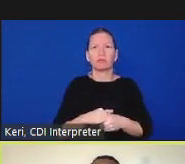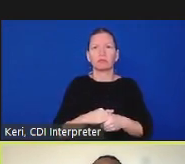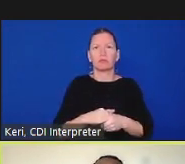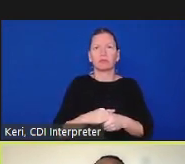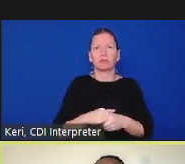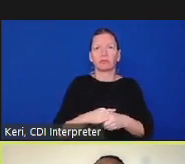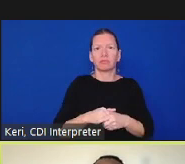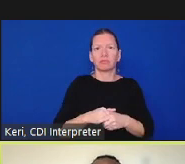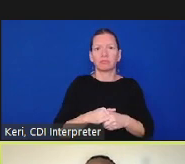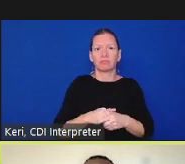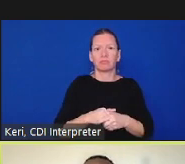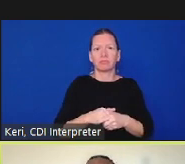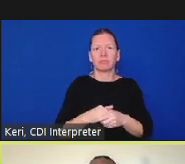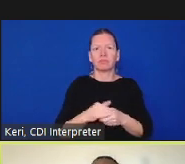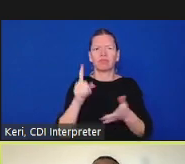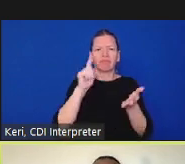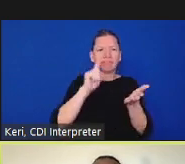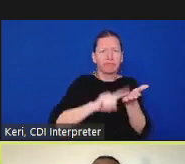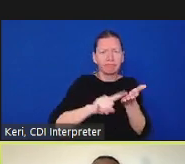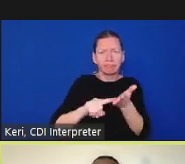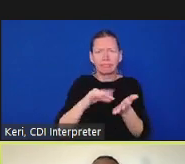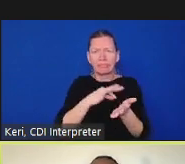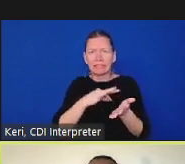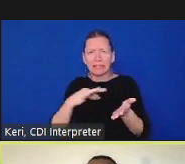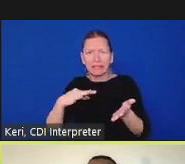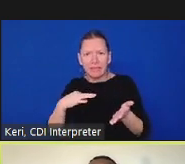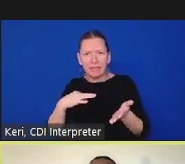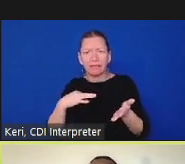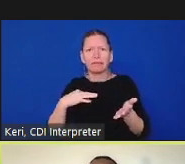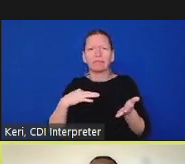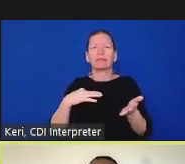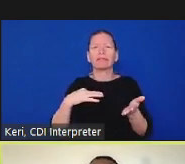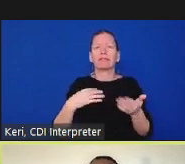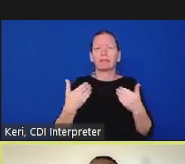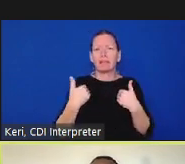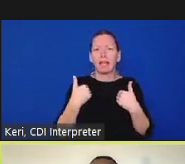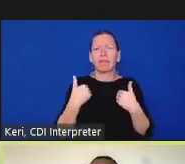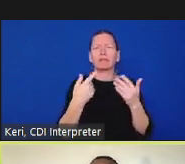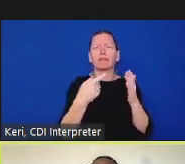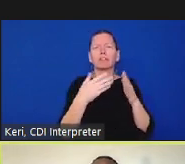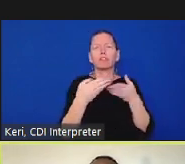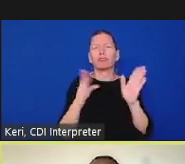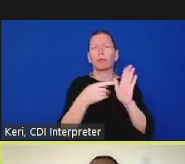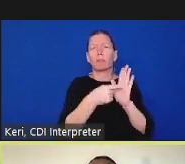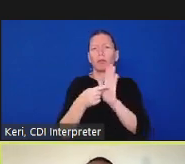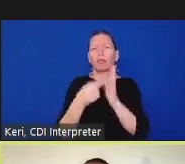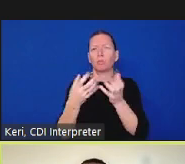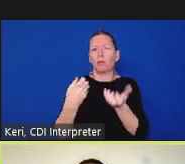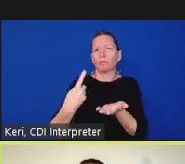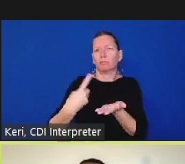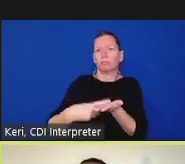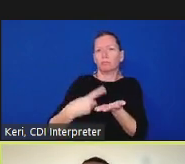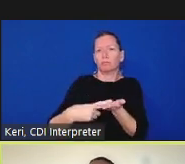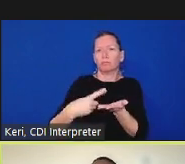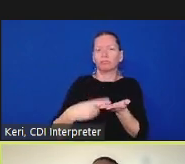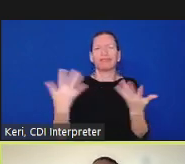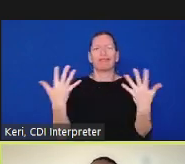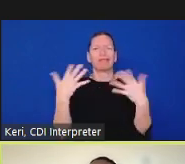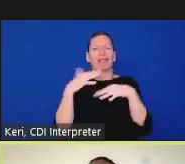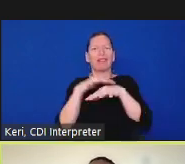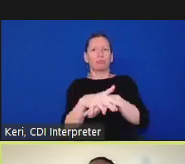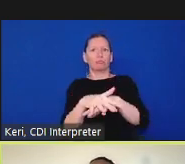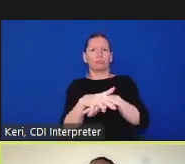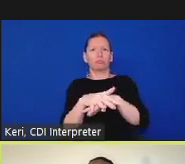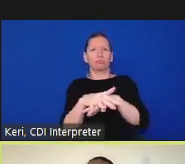often these days we see hybrids where communities are creating different aspects in either a single